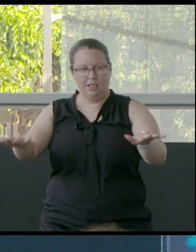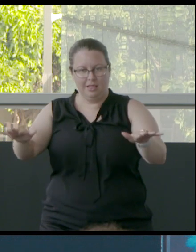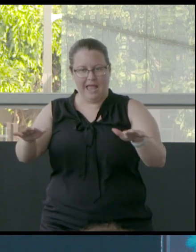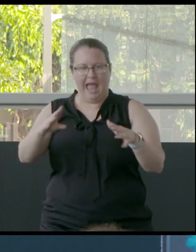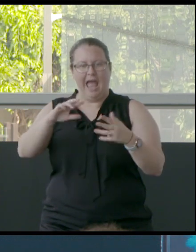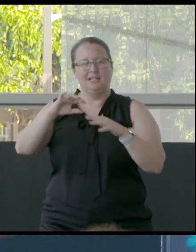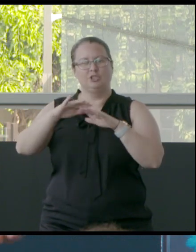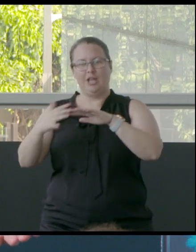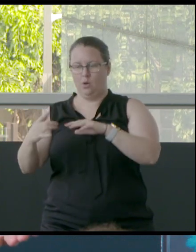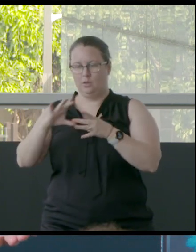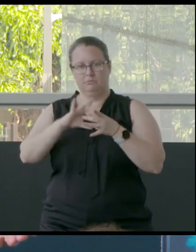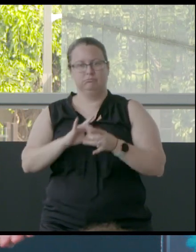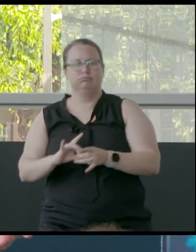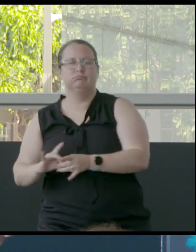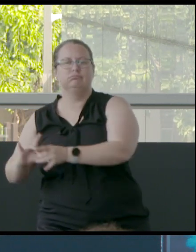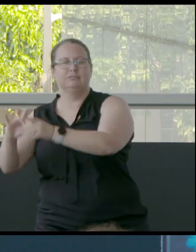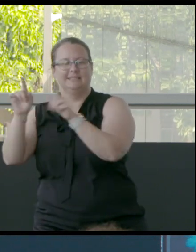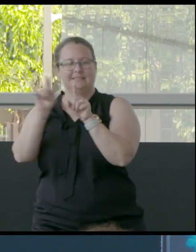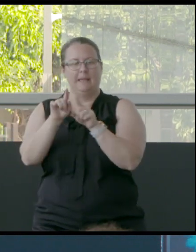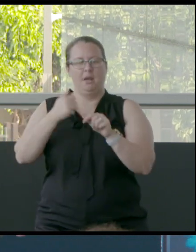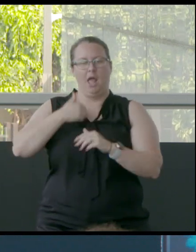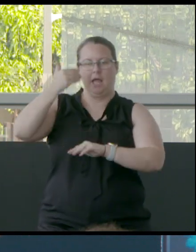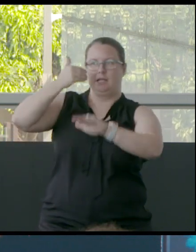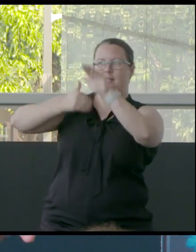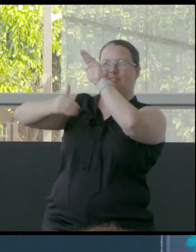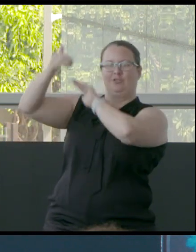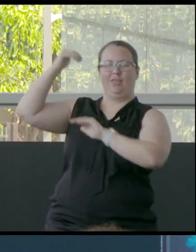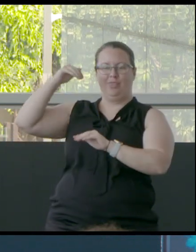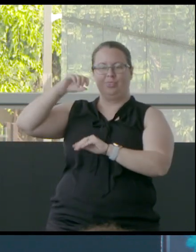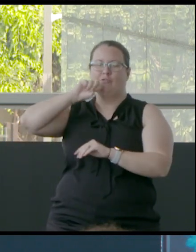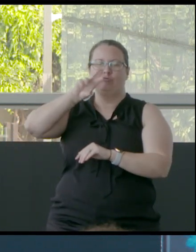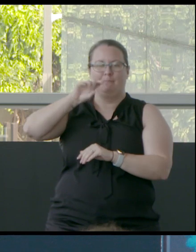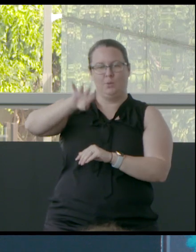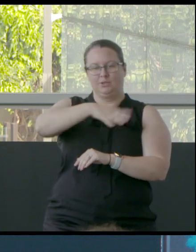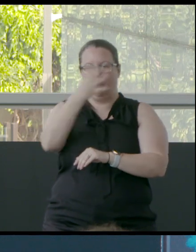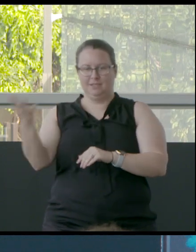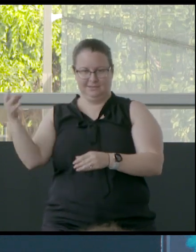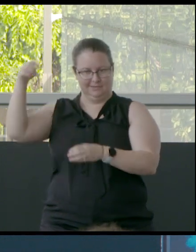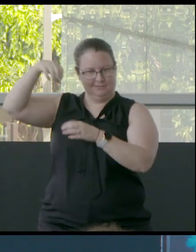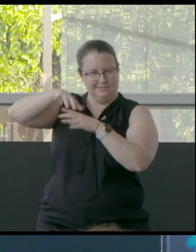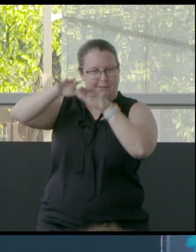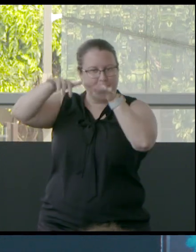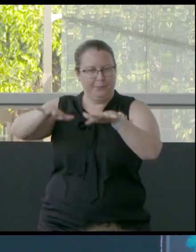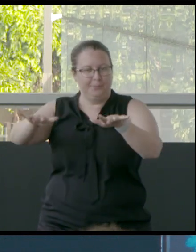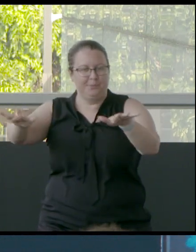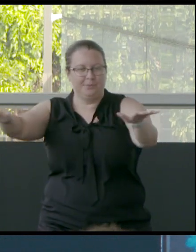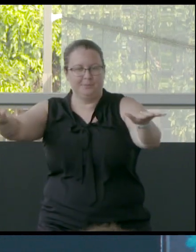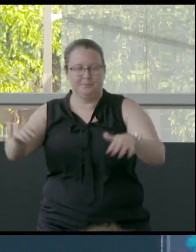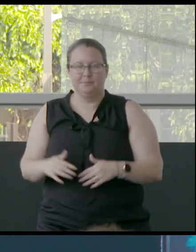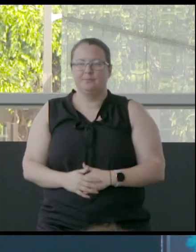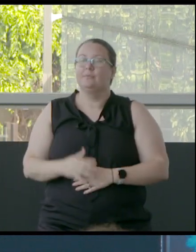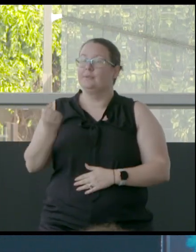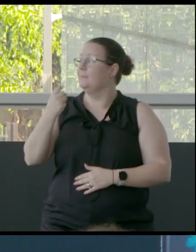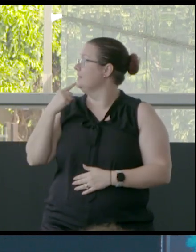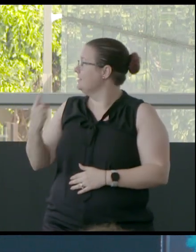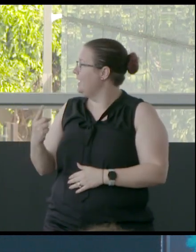quite sinuous. That could also be the ancestral Bujimala rainbow serpent in there. I just have to say, there is a shadow